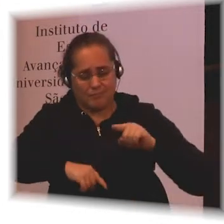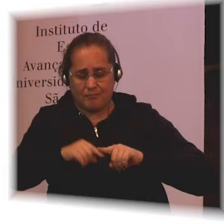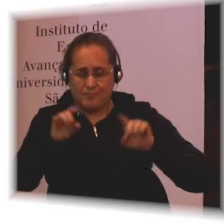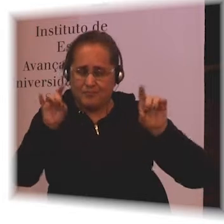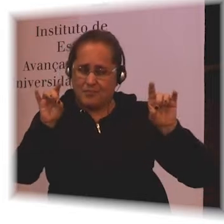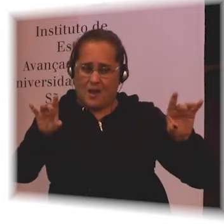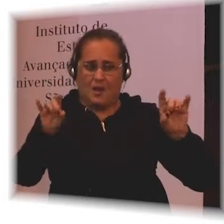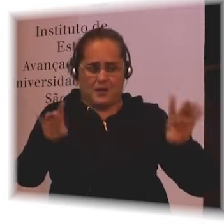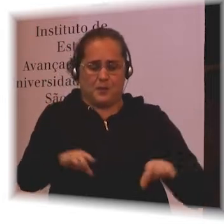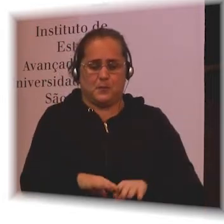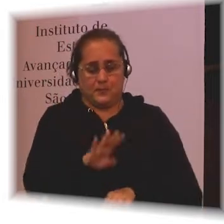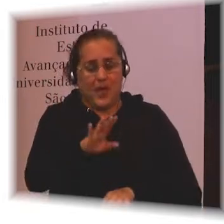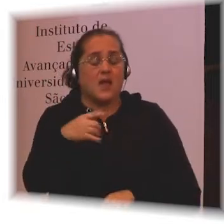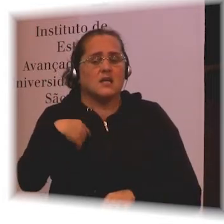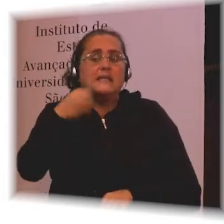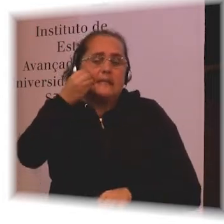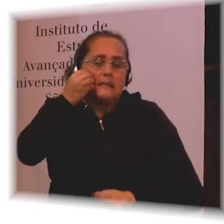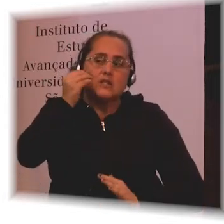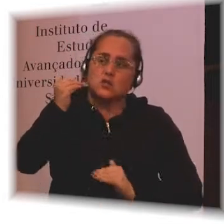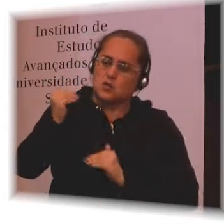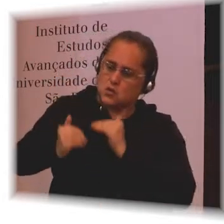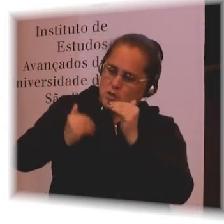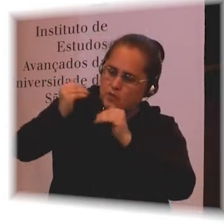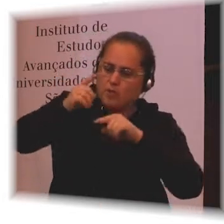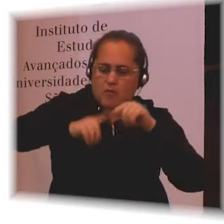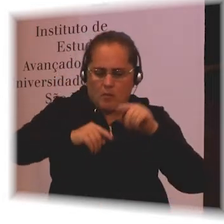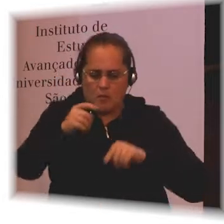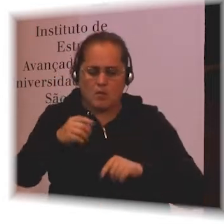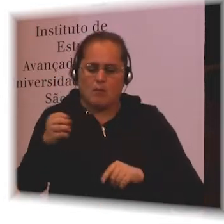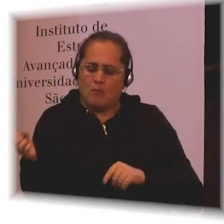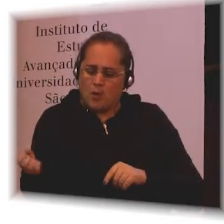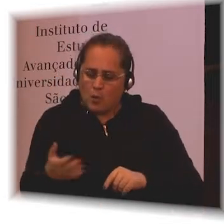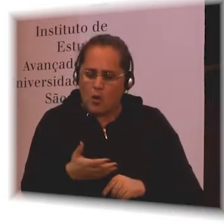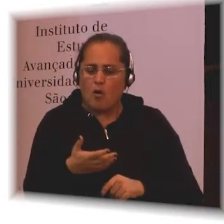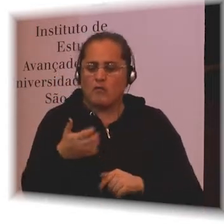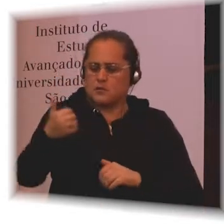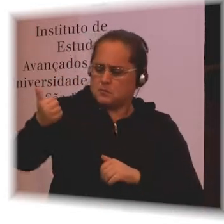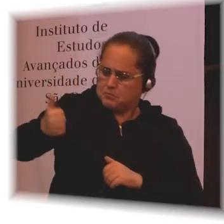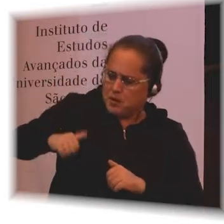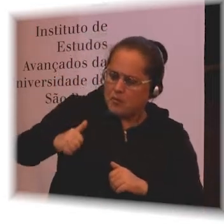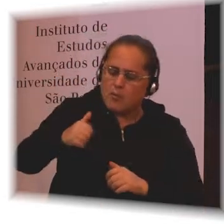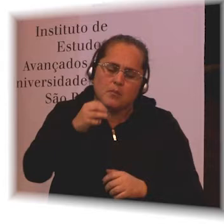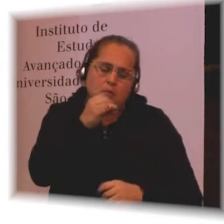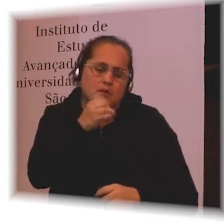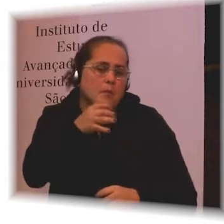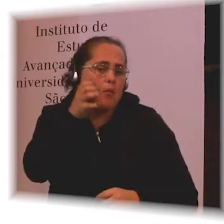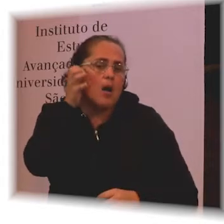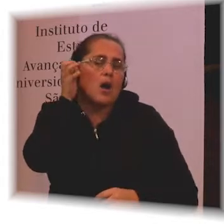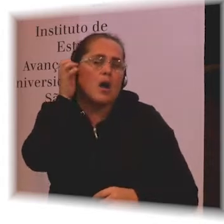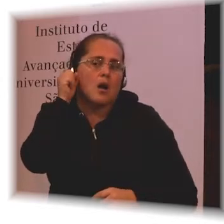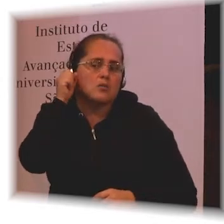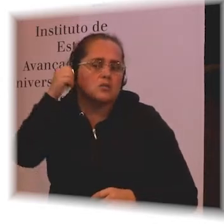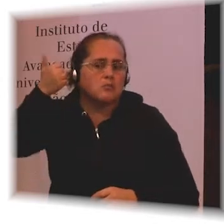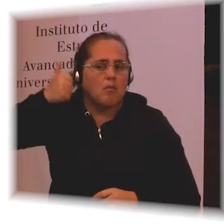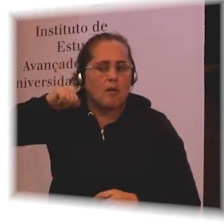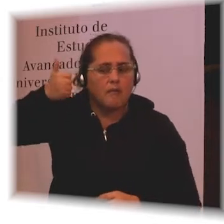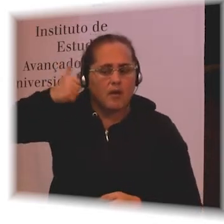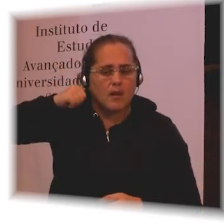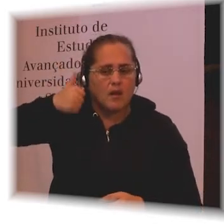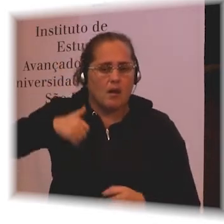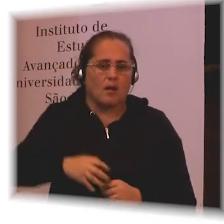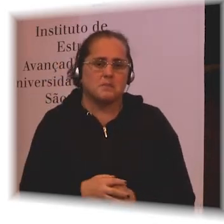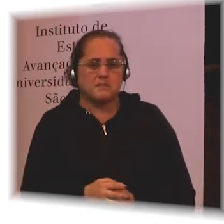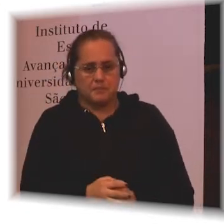So they're now mobile tools to measure hearing. There's this mobile tools to measure vision